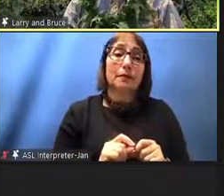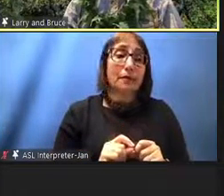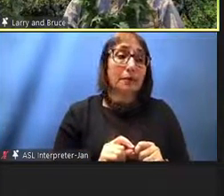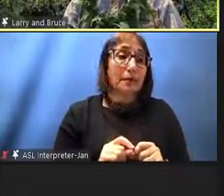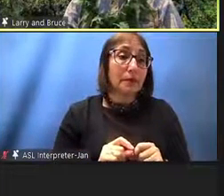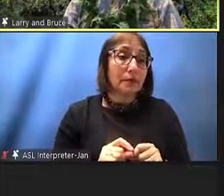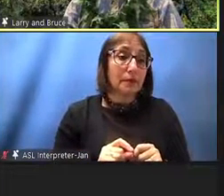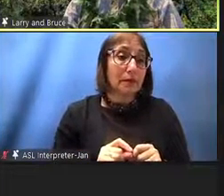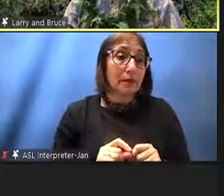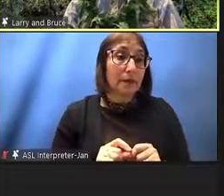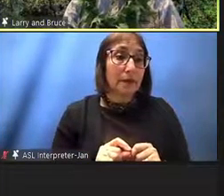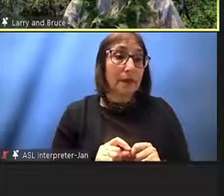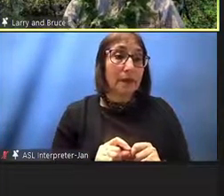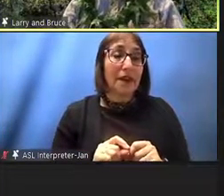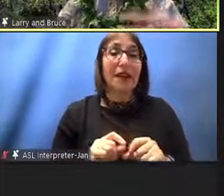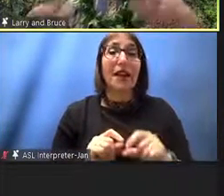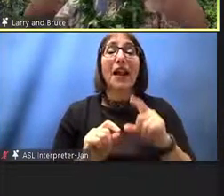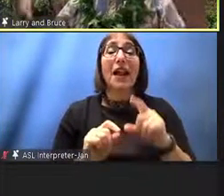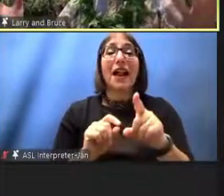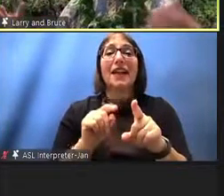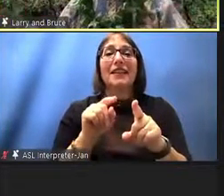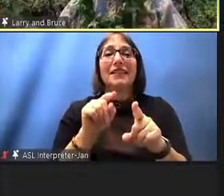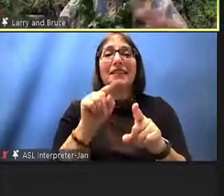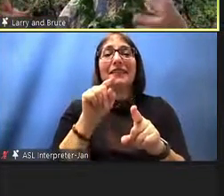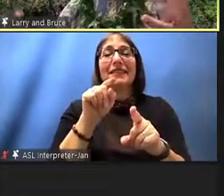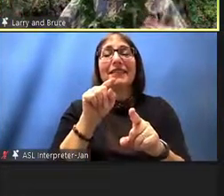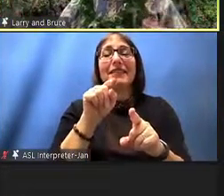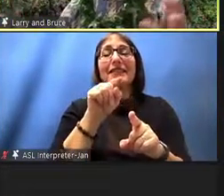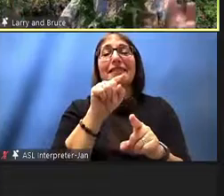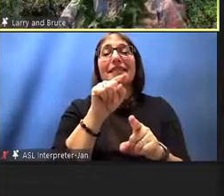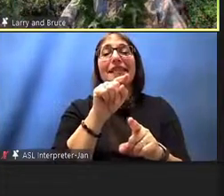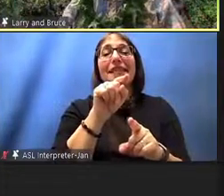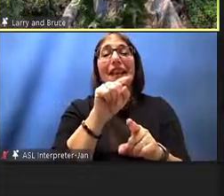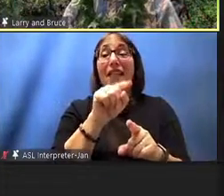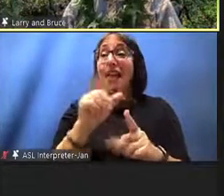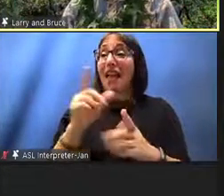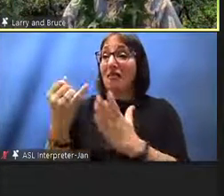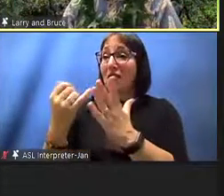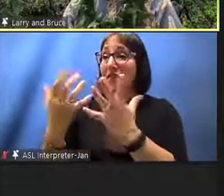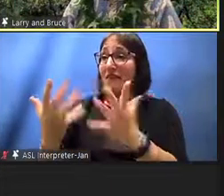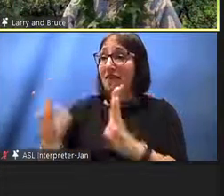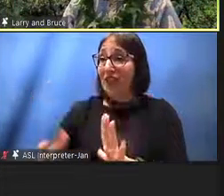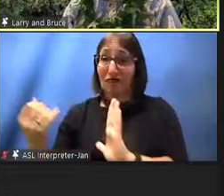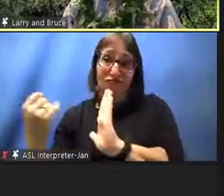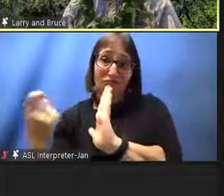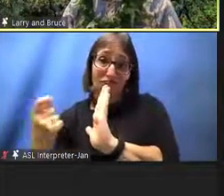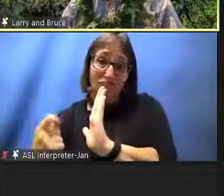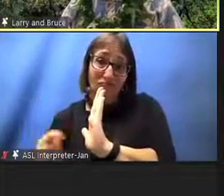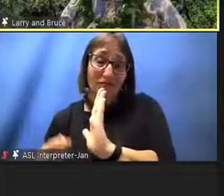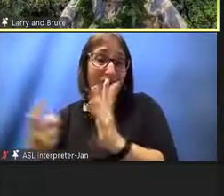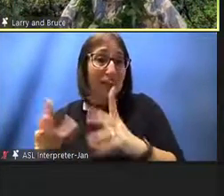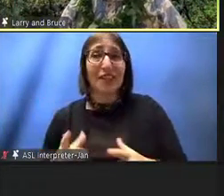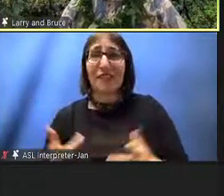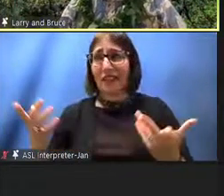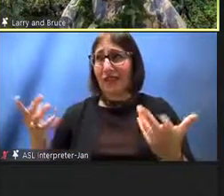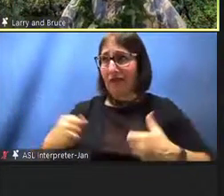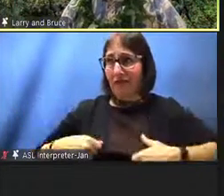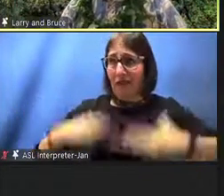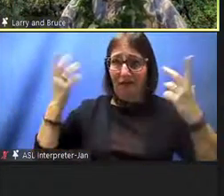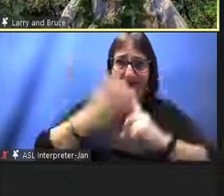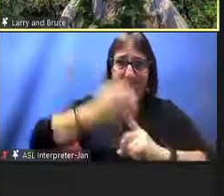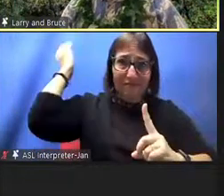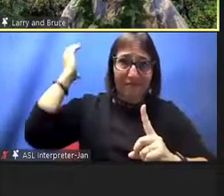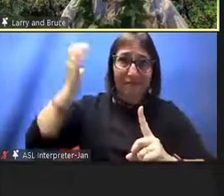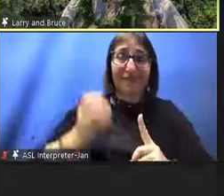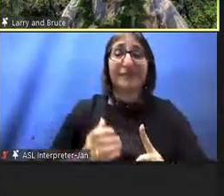he um he of course took all of that off as soon as the artist did his thing and uh went back into